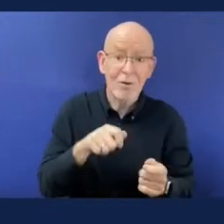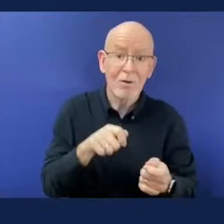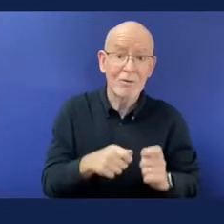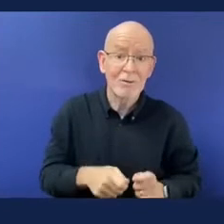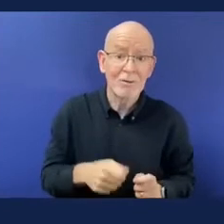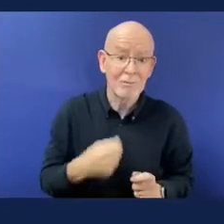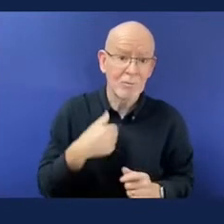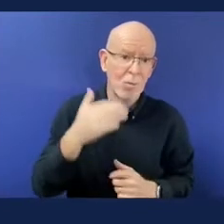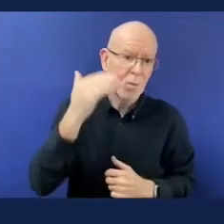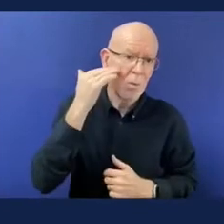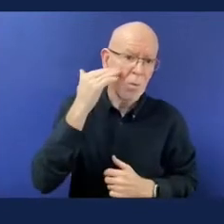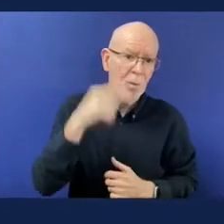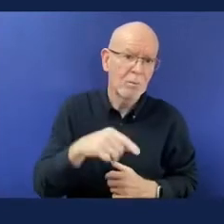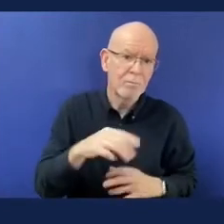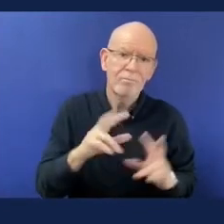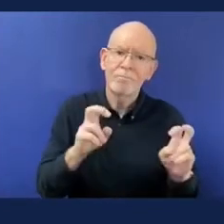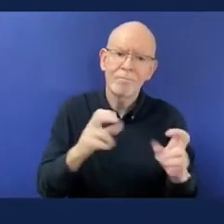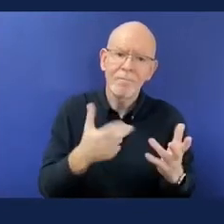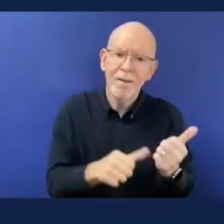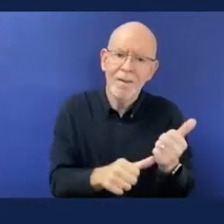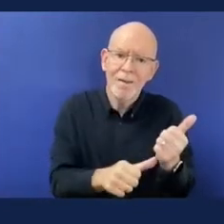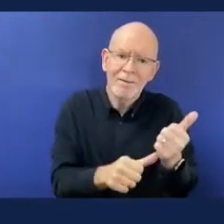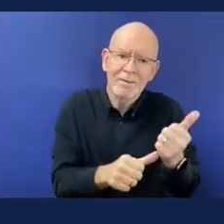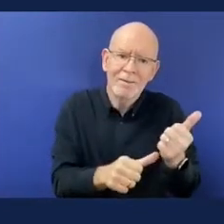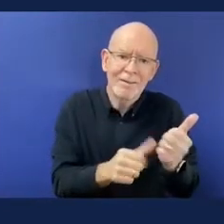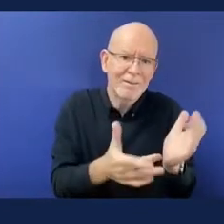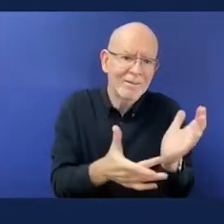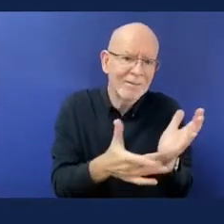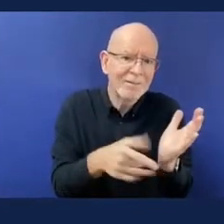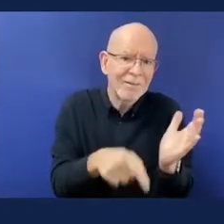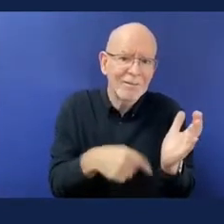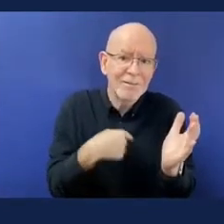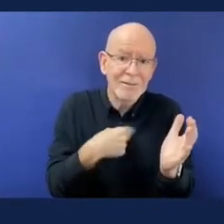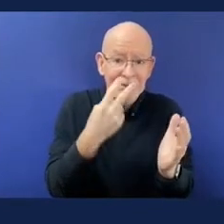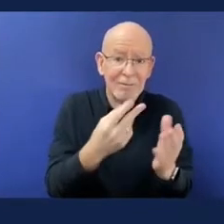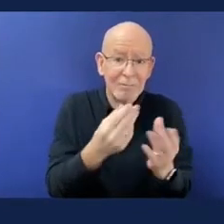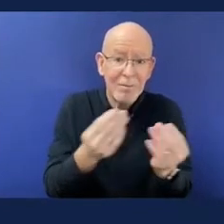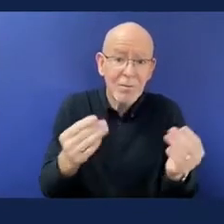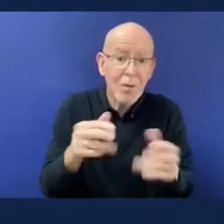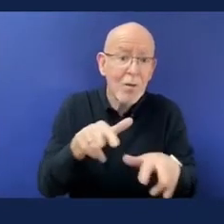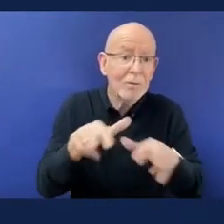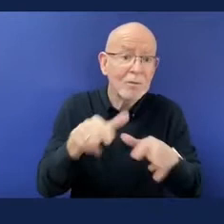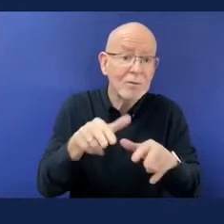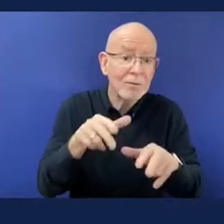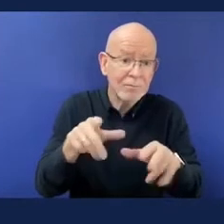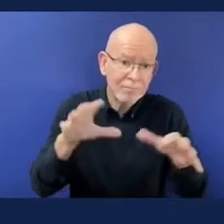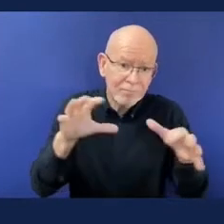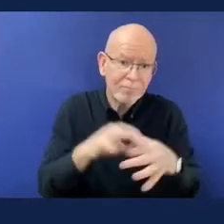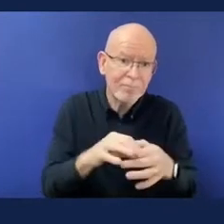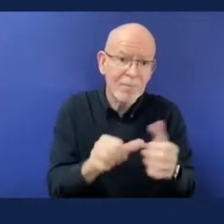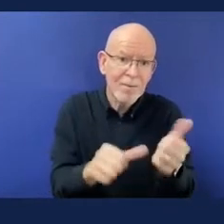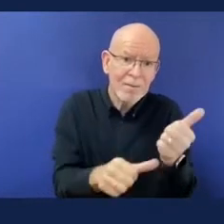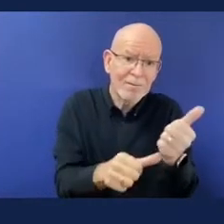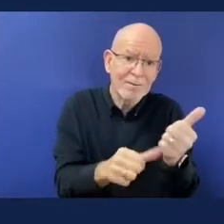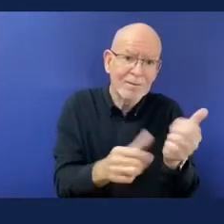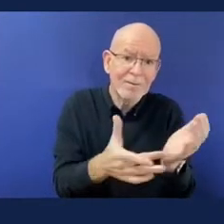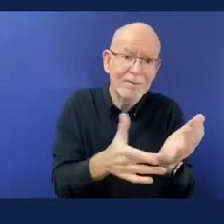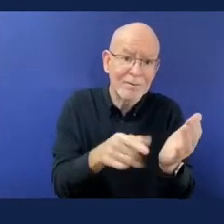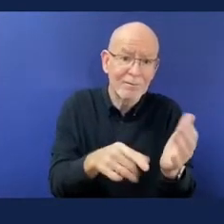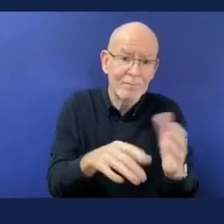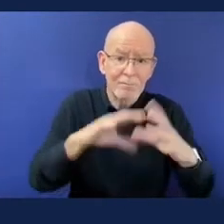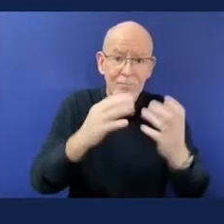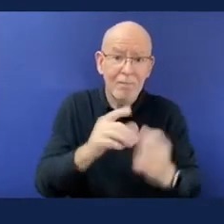with our fantastic advertising agency Adam and Eve who are based in the UK who work for us on a pro bono basis we